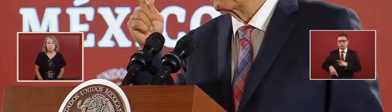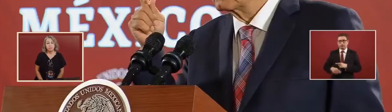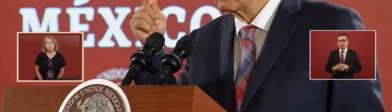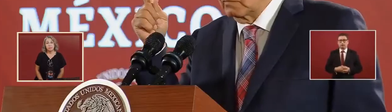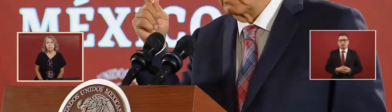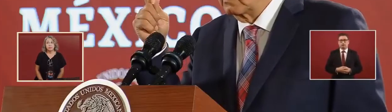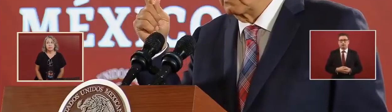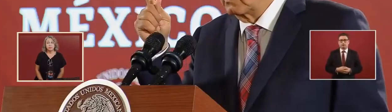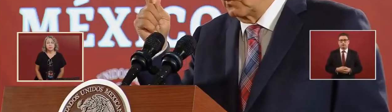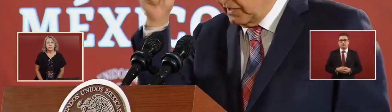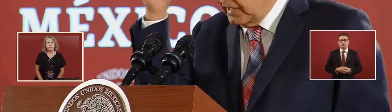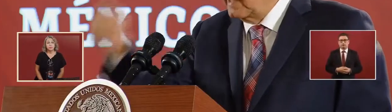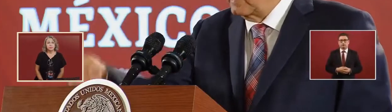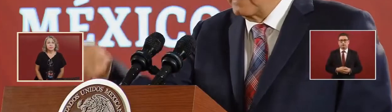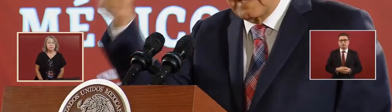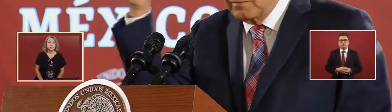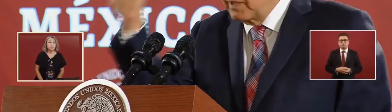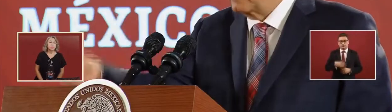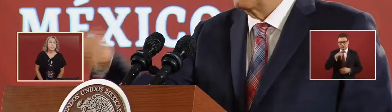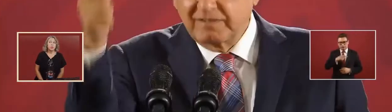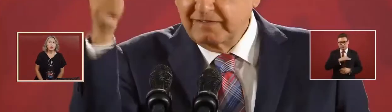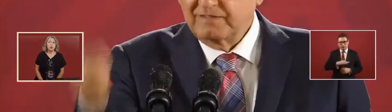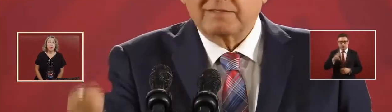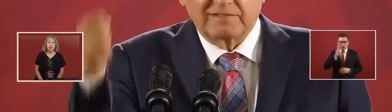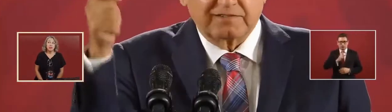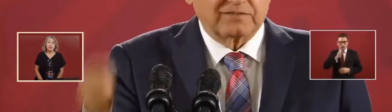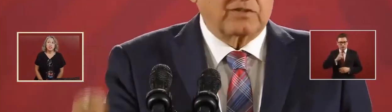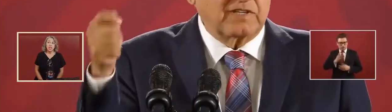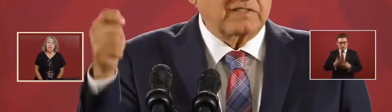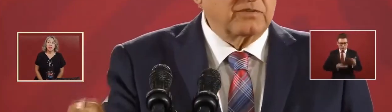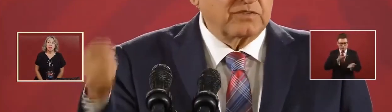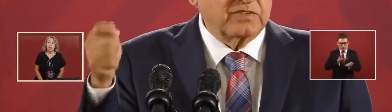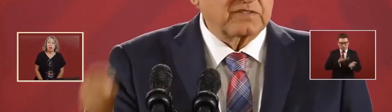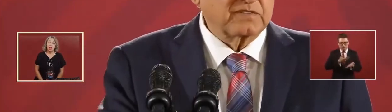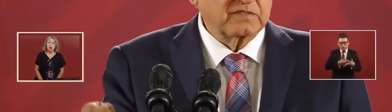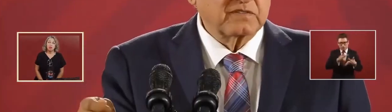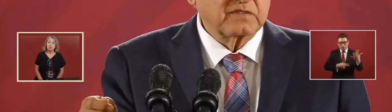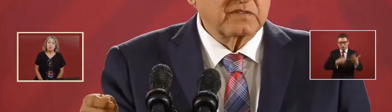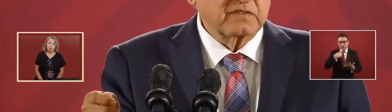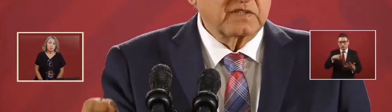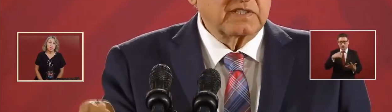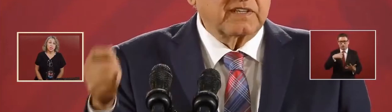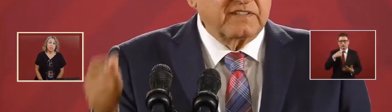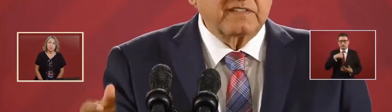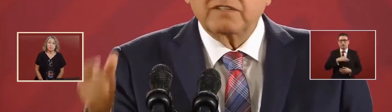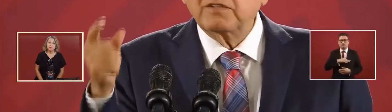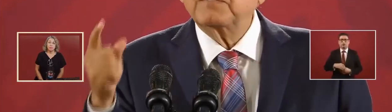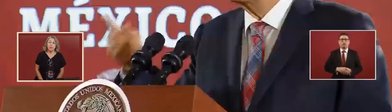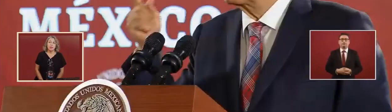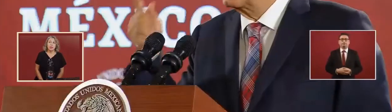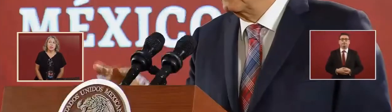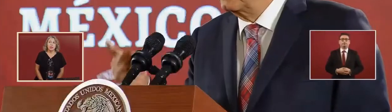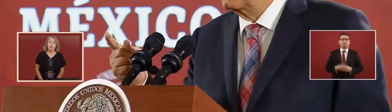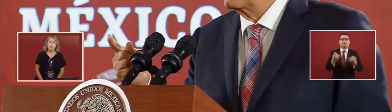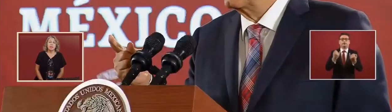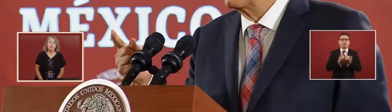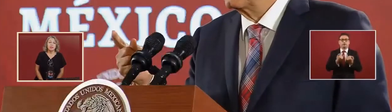where you have to take all your complaints, that there exists an